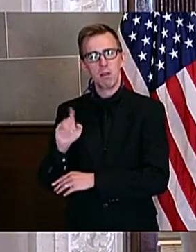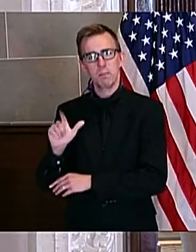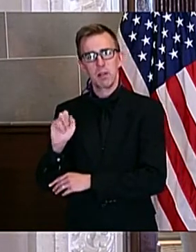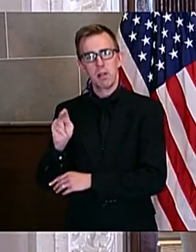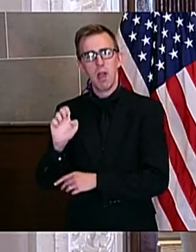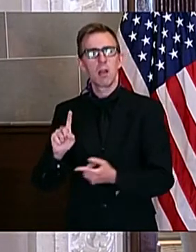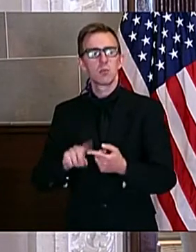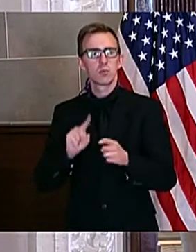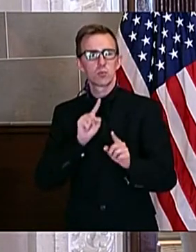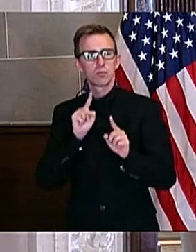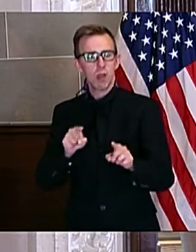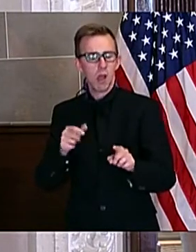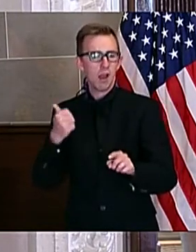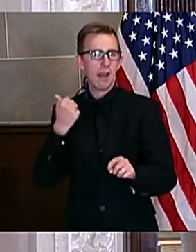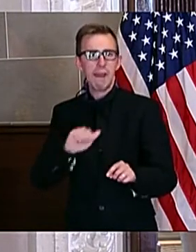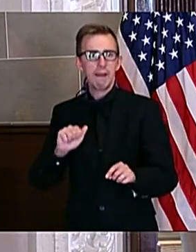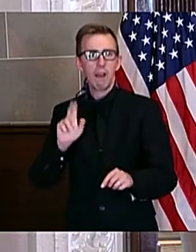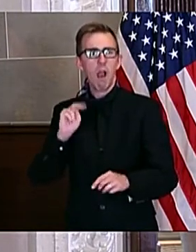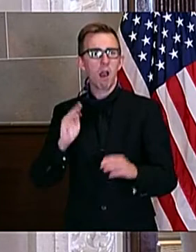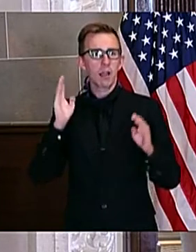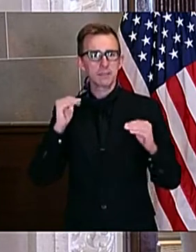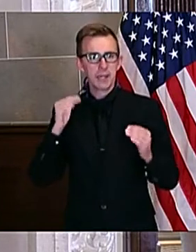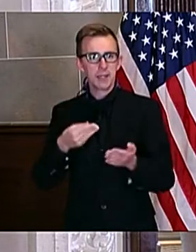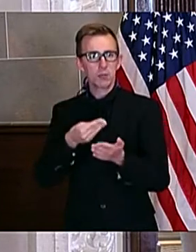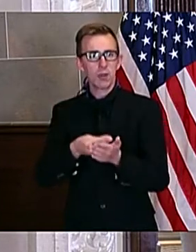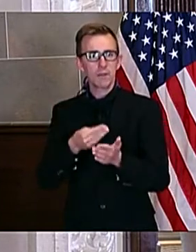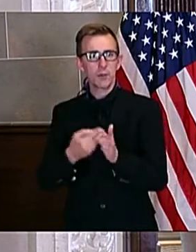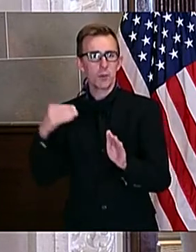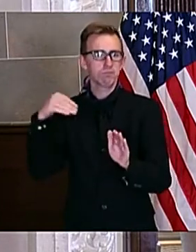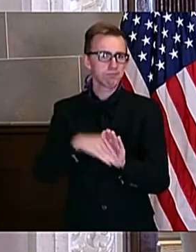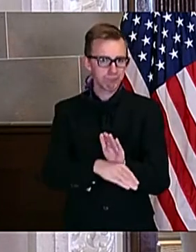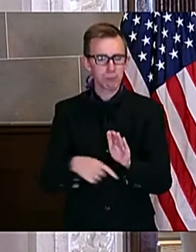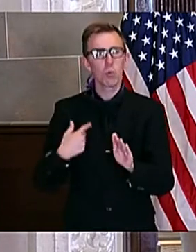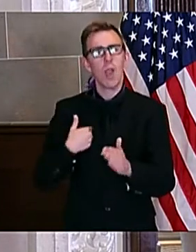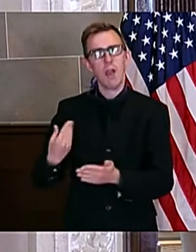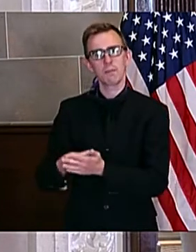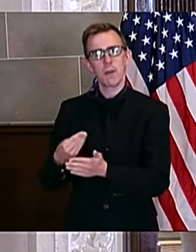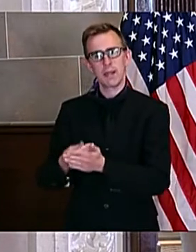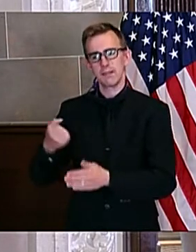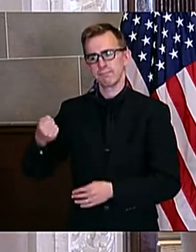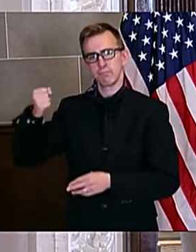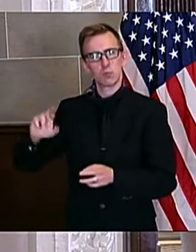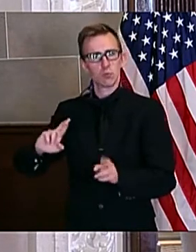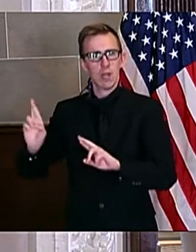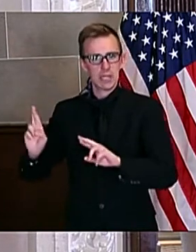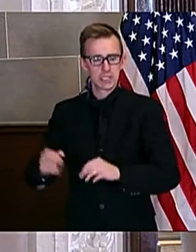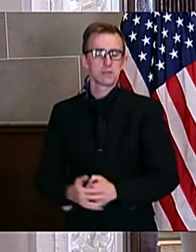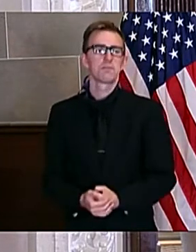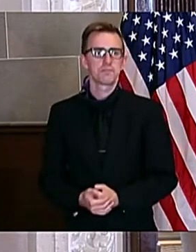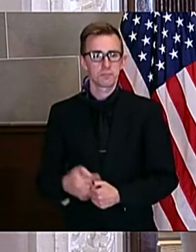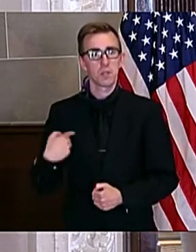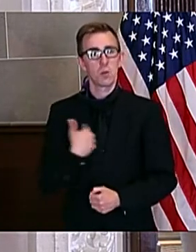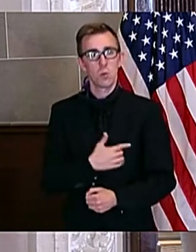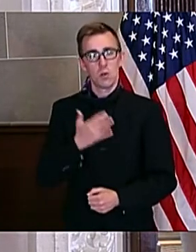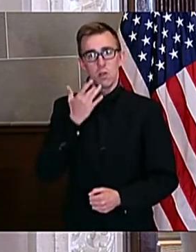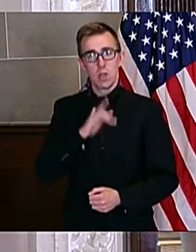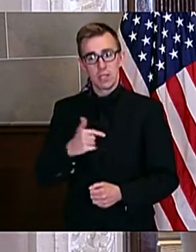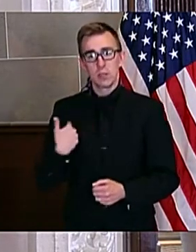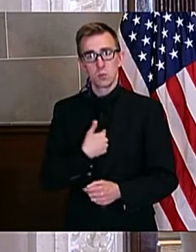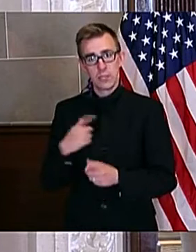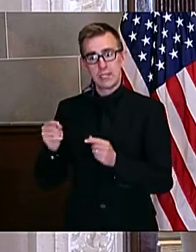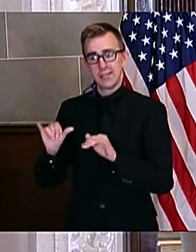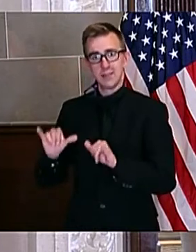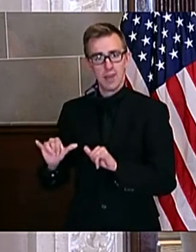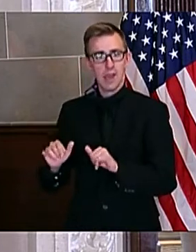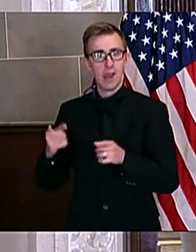respond to any unanticipated revenue declines. And we are thankful we did after everything